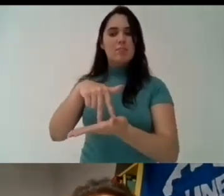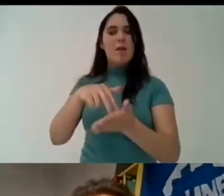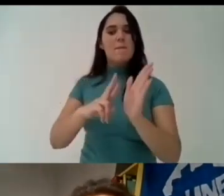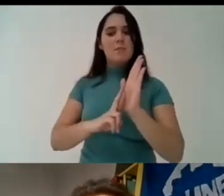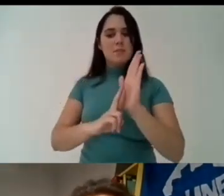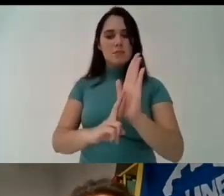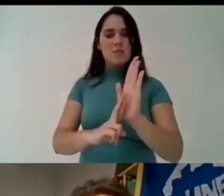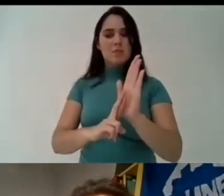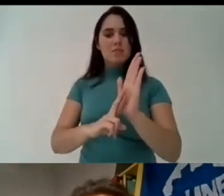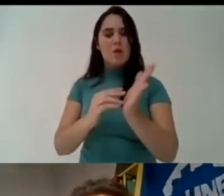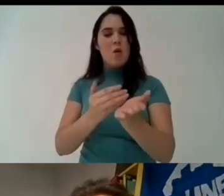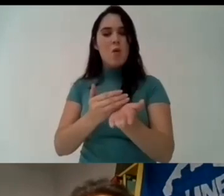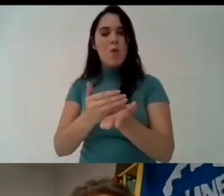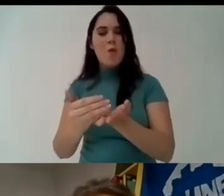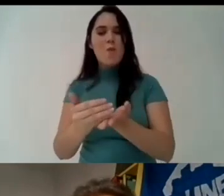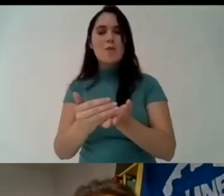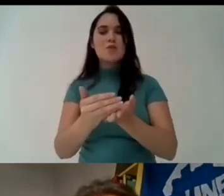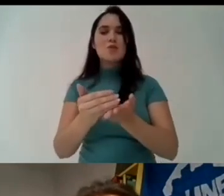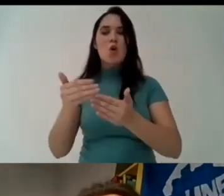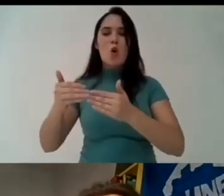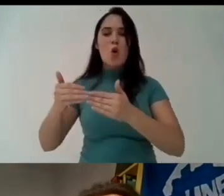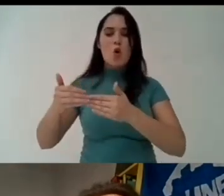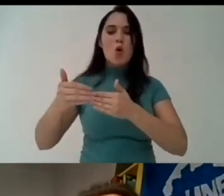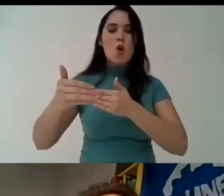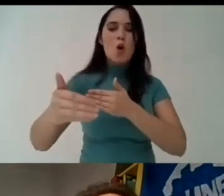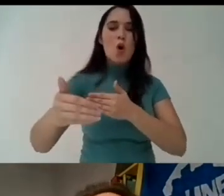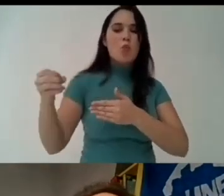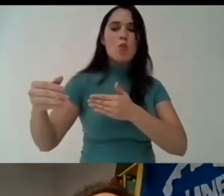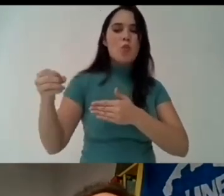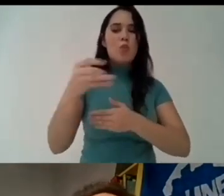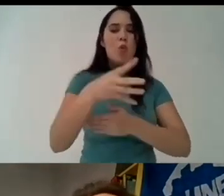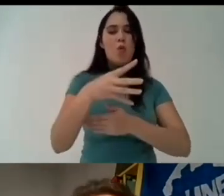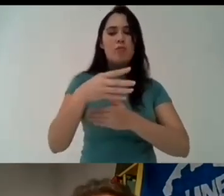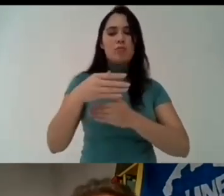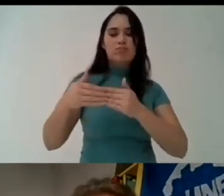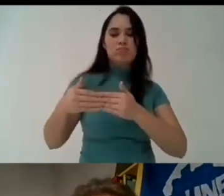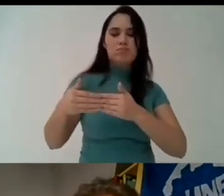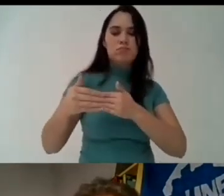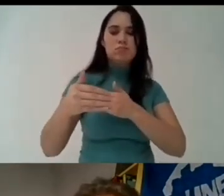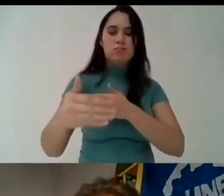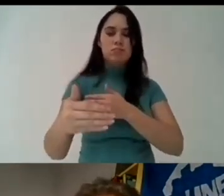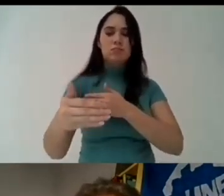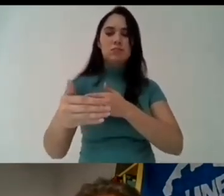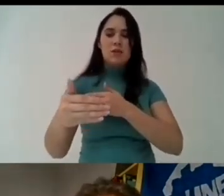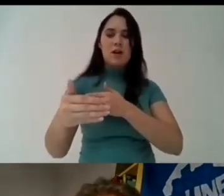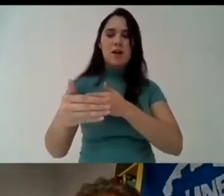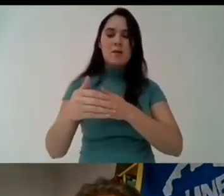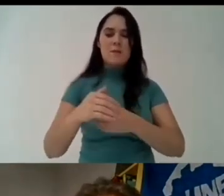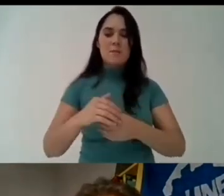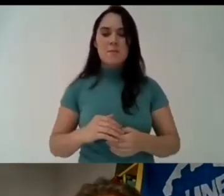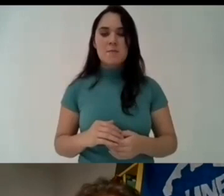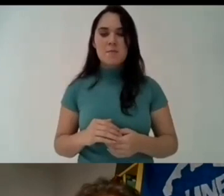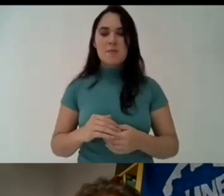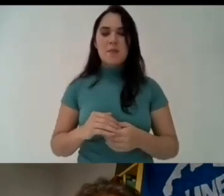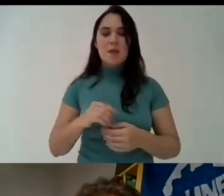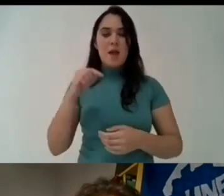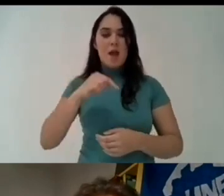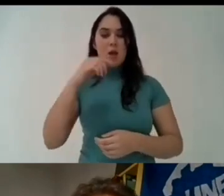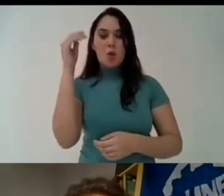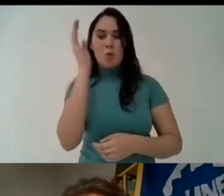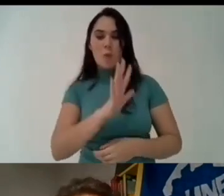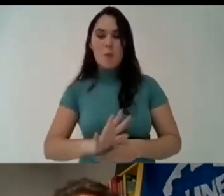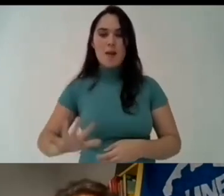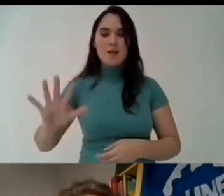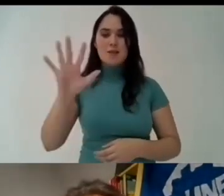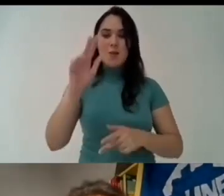uh changed this tutelage that uh brazilian institutions had